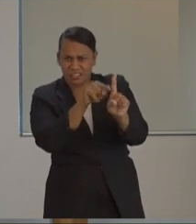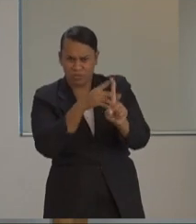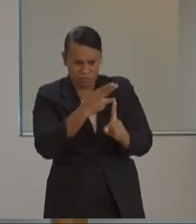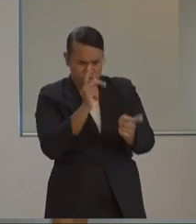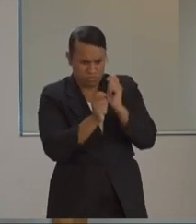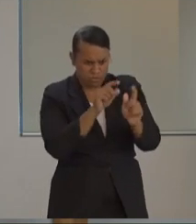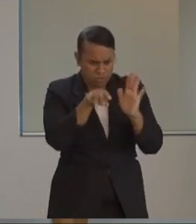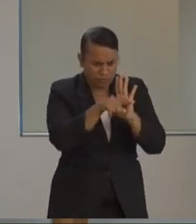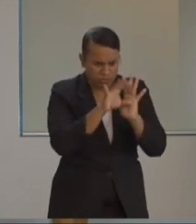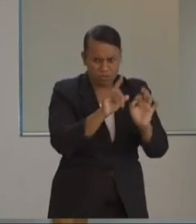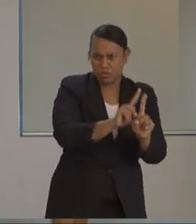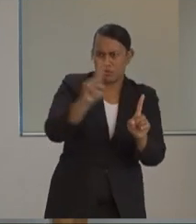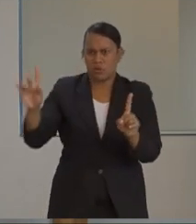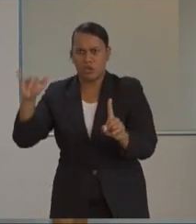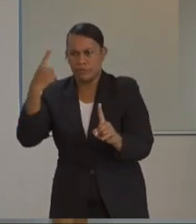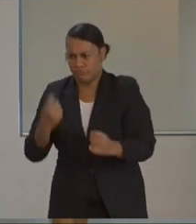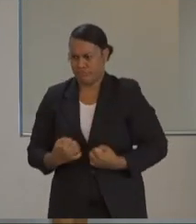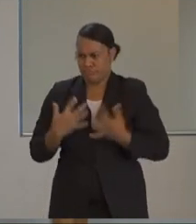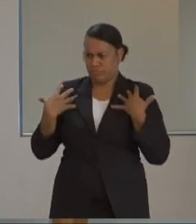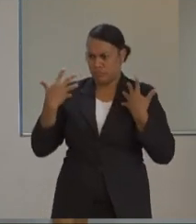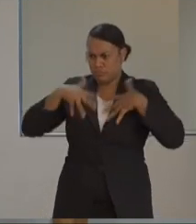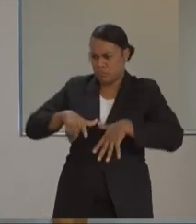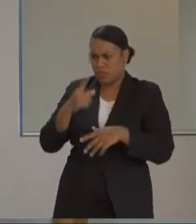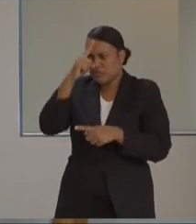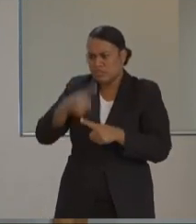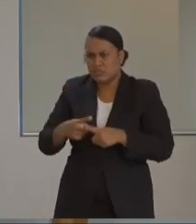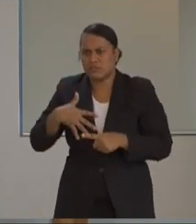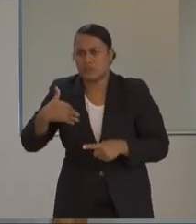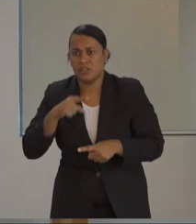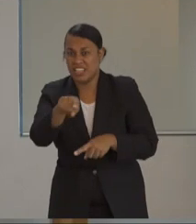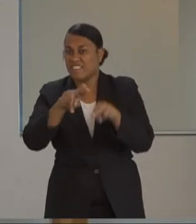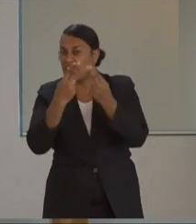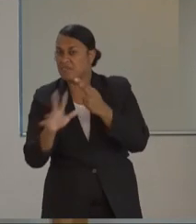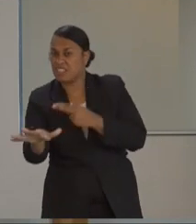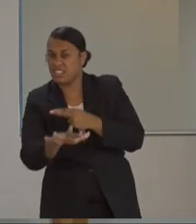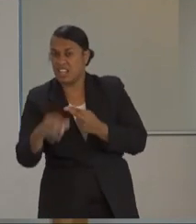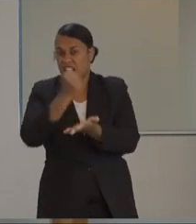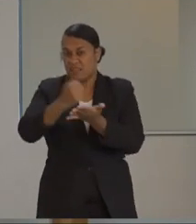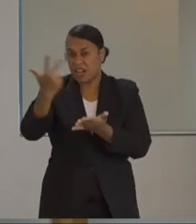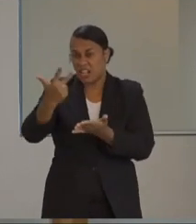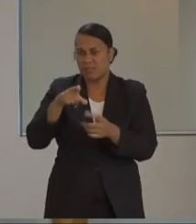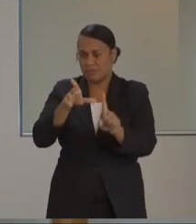into isolation for the next 14 days as per protocol that we have in place.